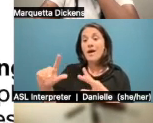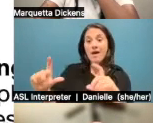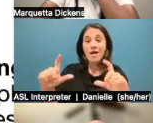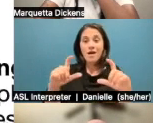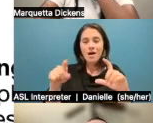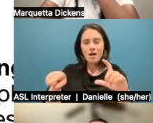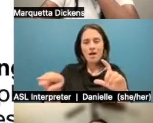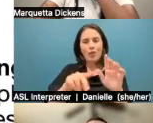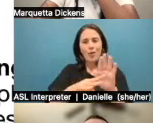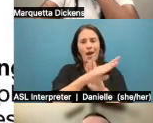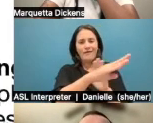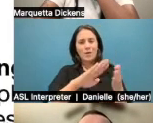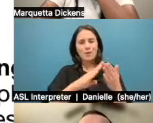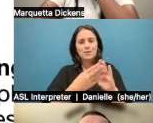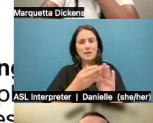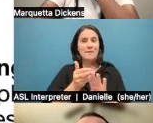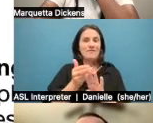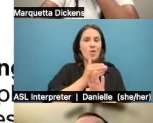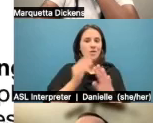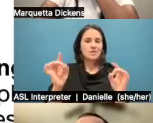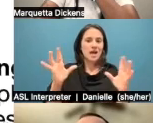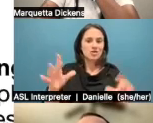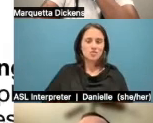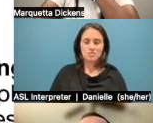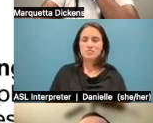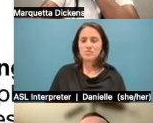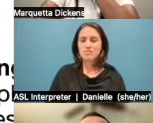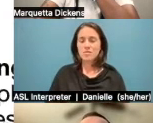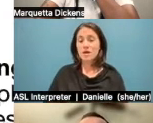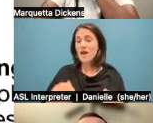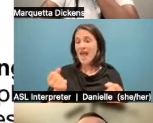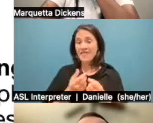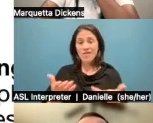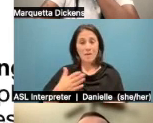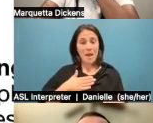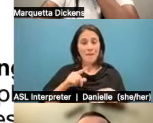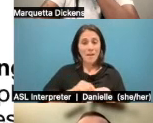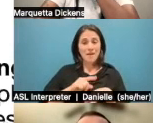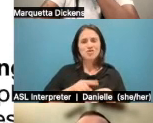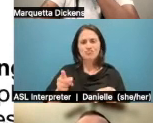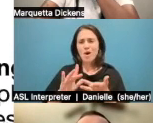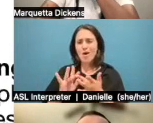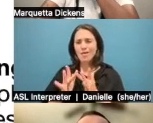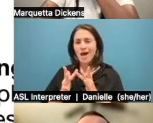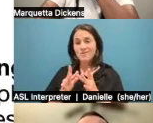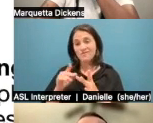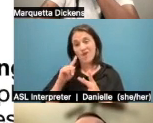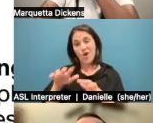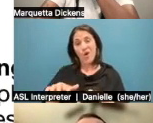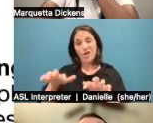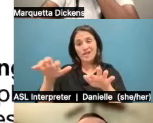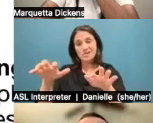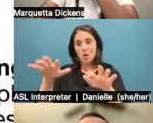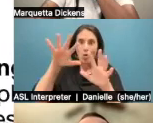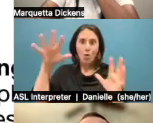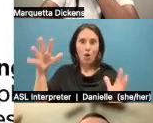stories, you know, obviously I'm working with a publication that's, you know, all my stuff is published online. So the audience is essentially the entire world. But going